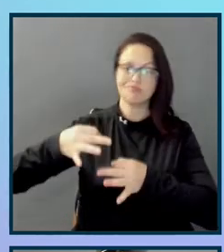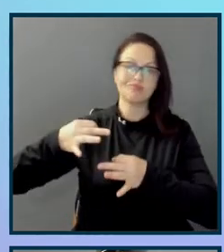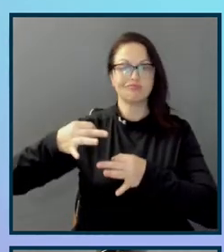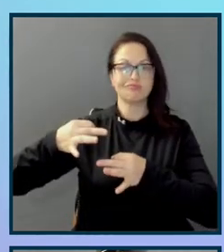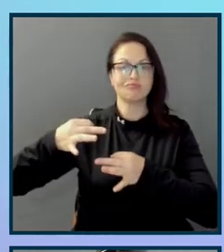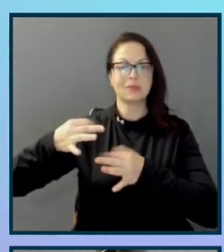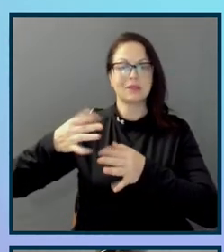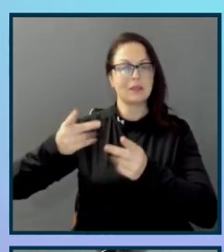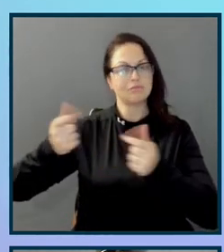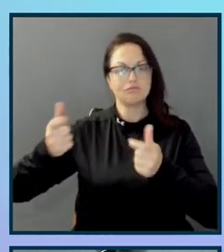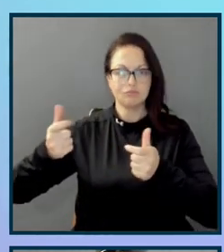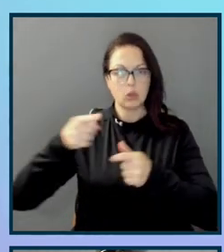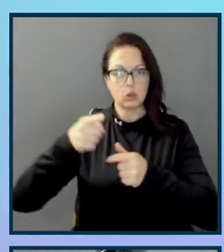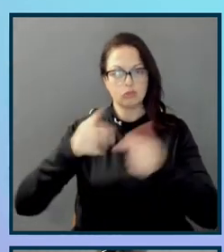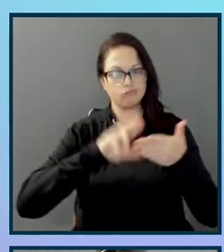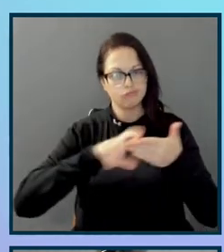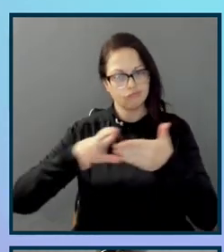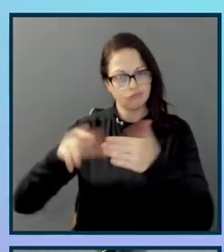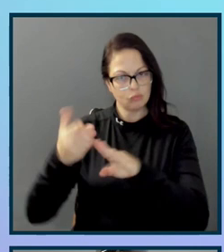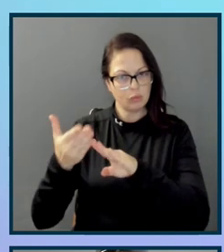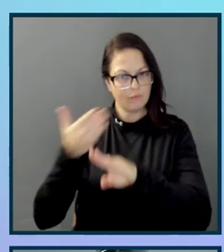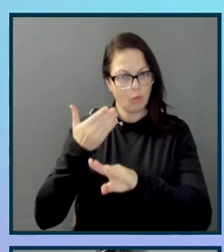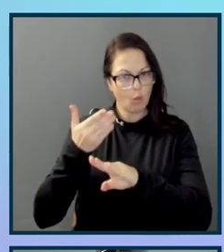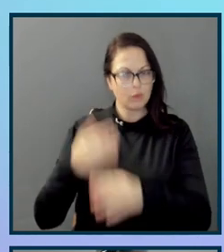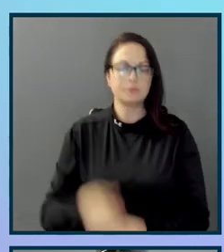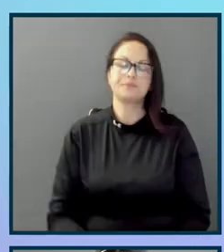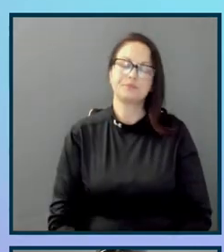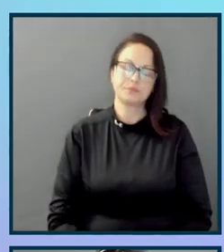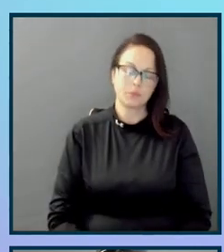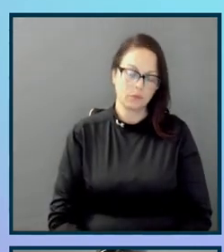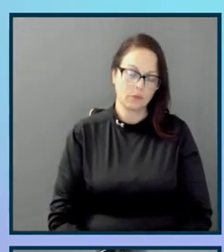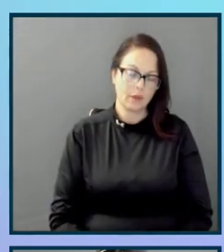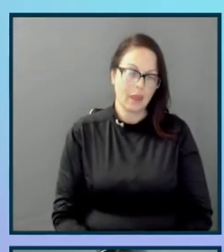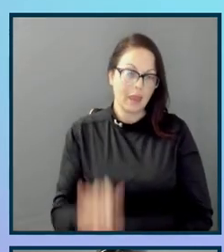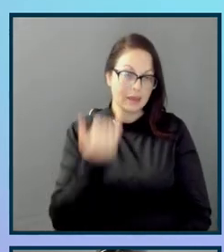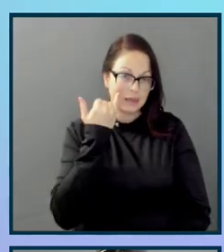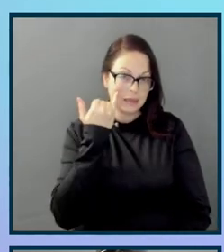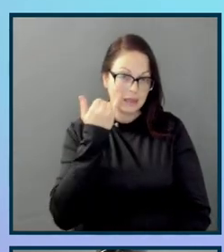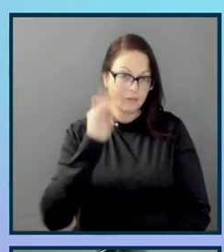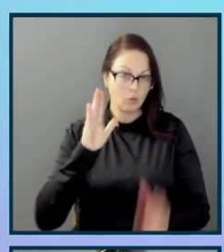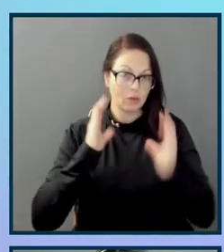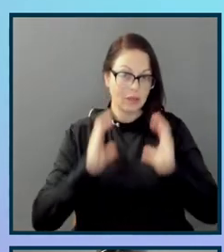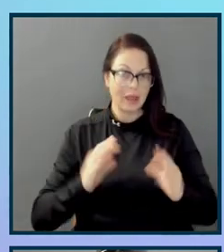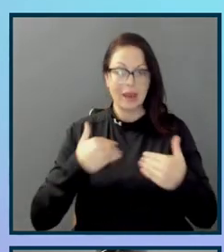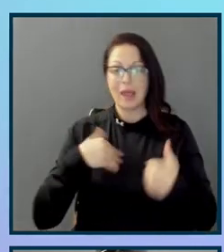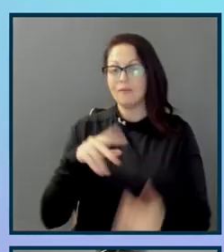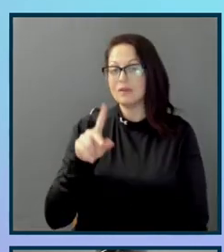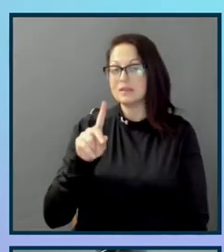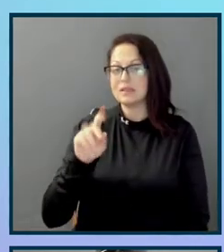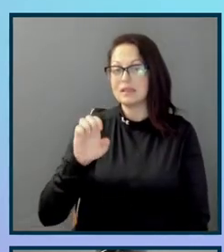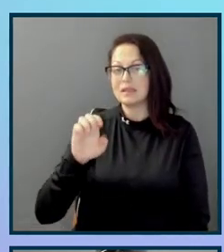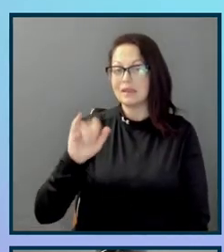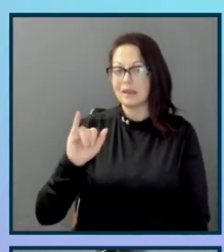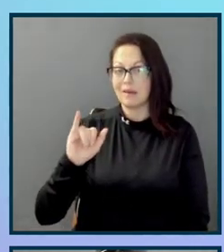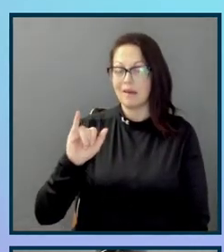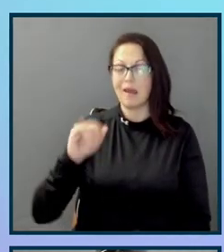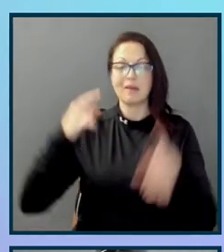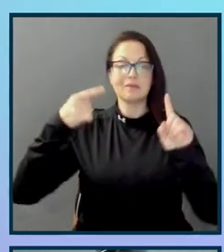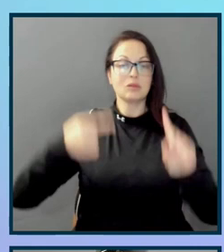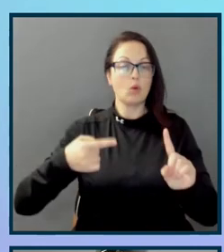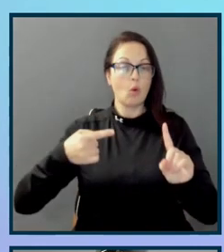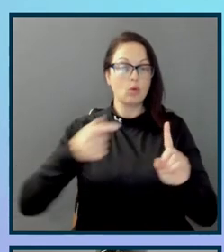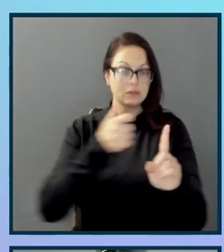right? And if your client already has DEI initiatives of their own, having an inclusive UX process